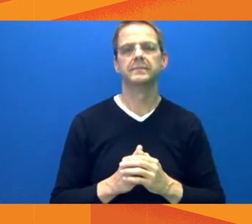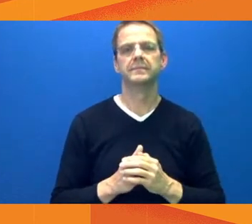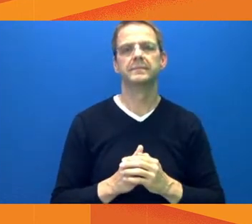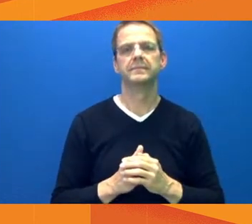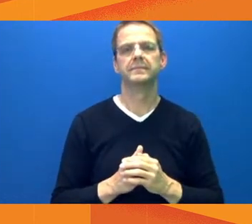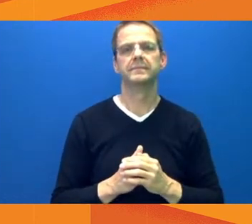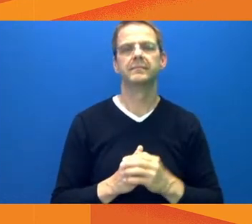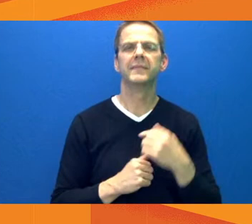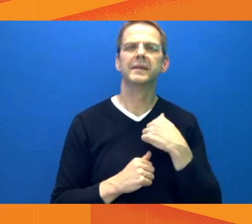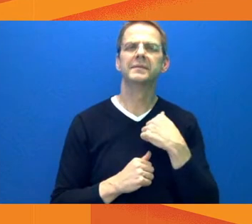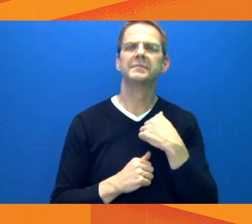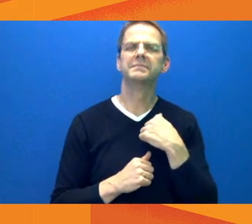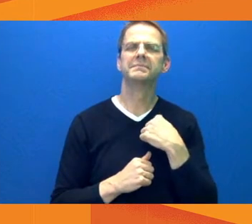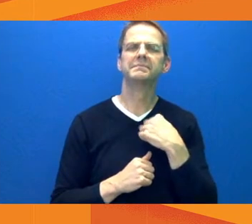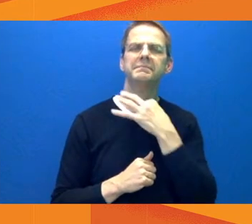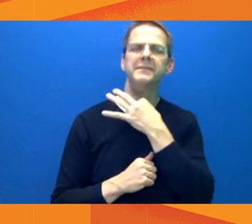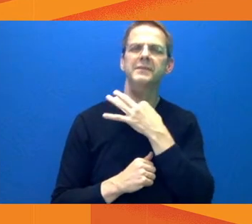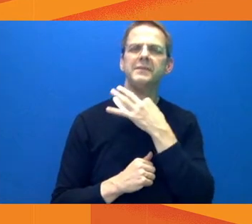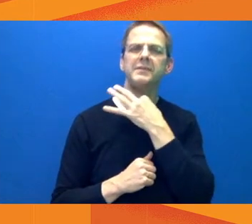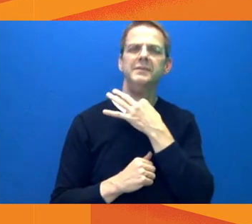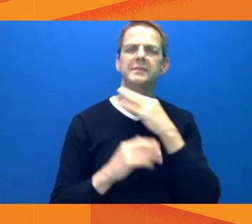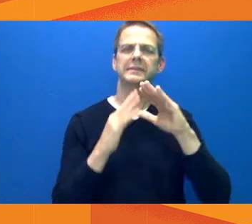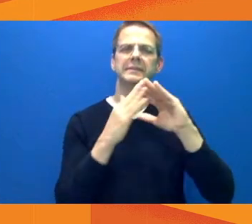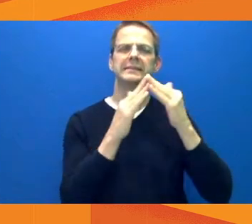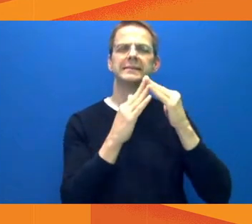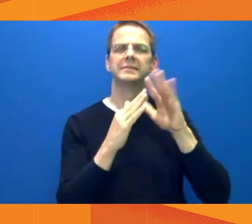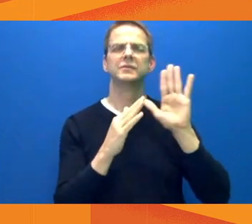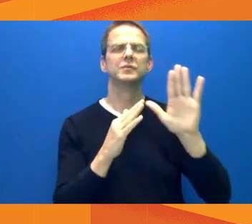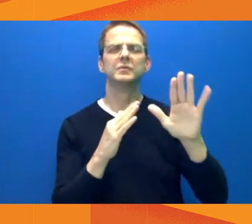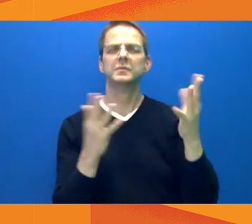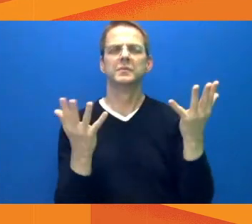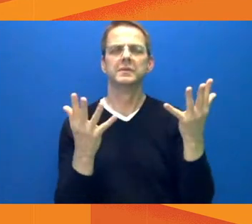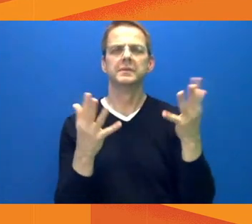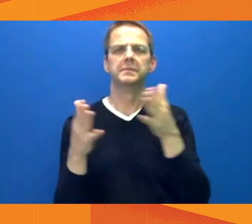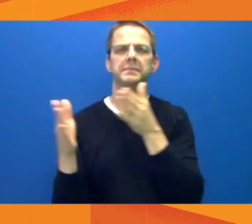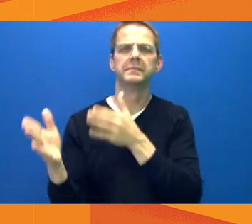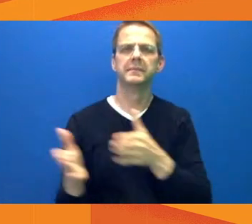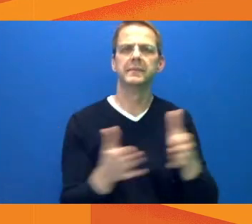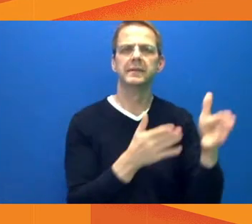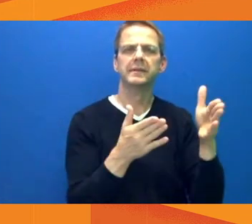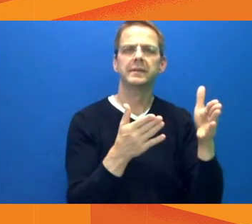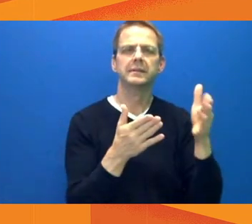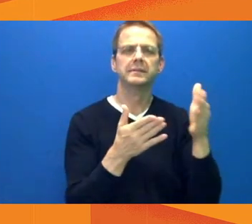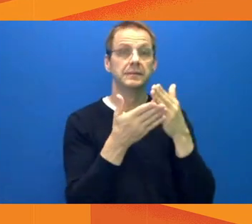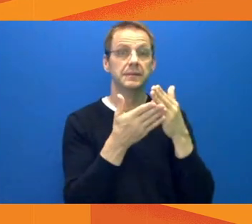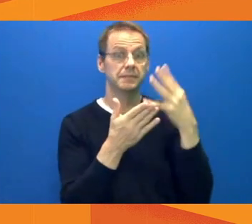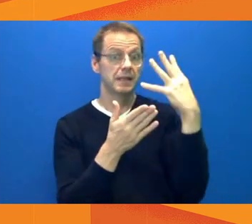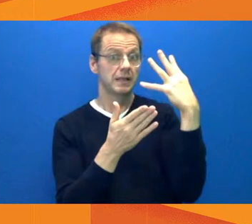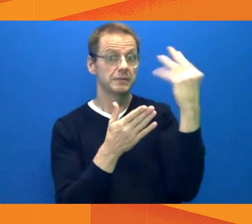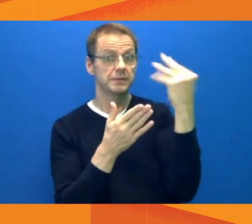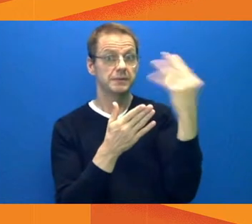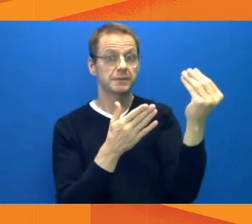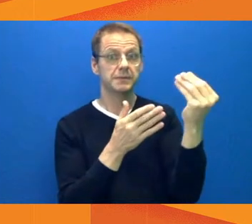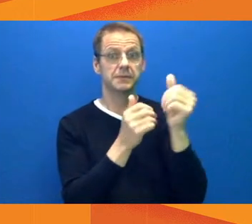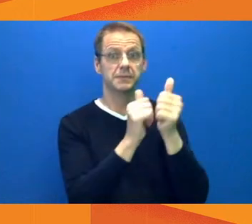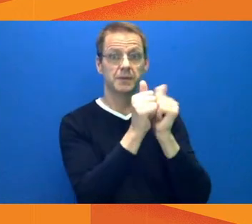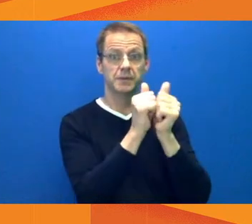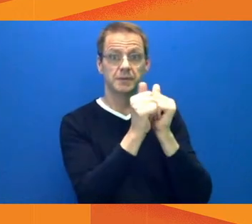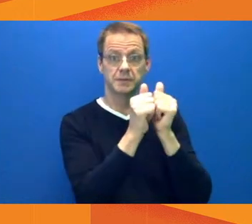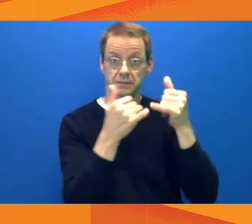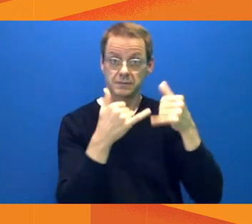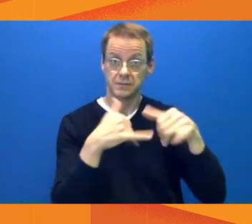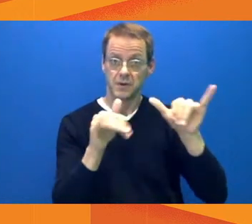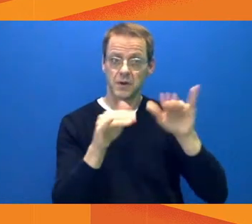basketball courts, and those recreation amenities as they're staying open? Will this be operating on the trust model, or will the City be requiring